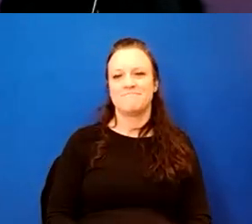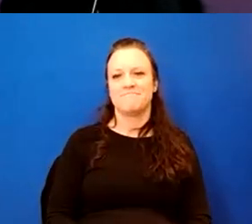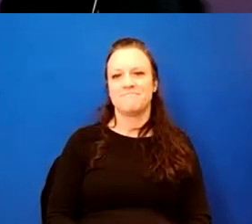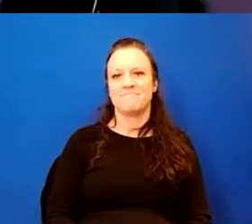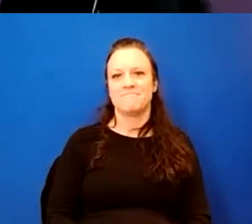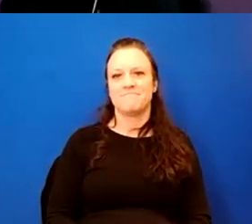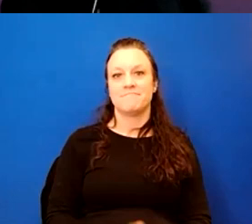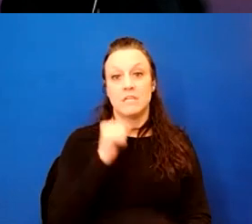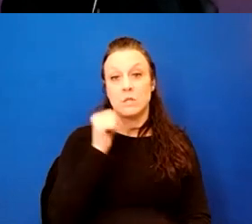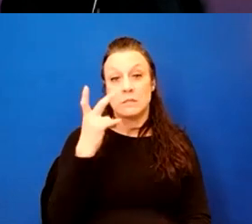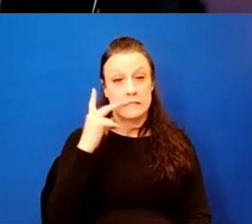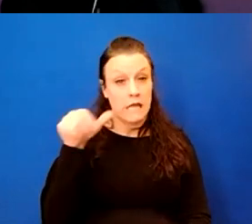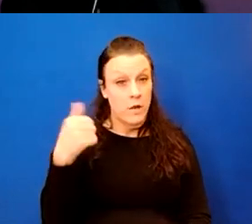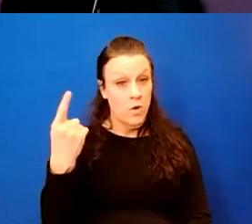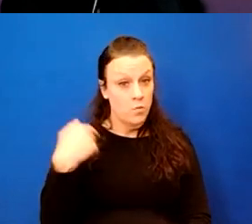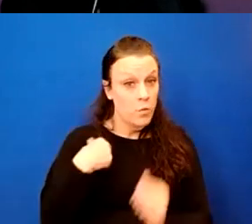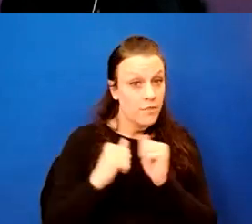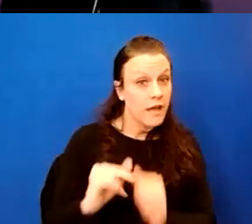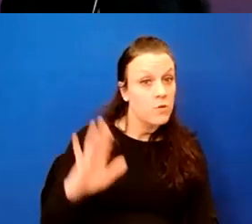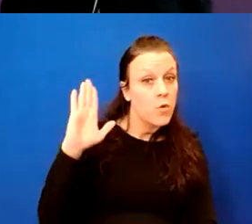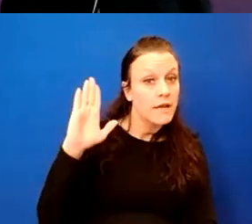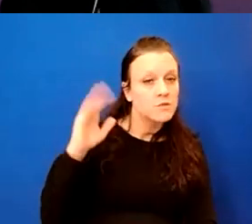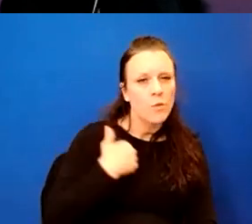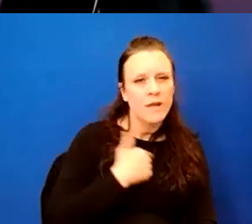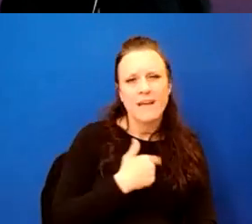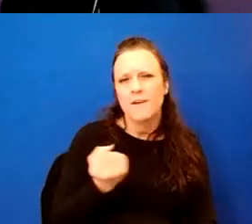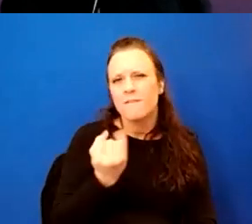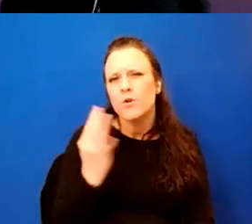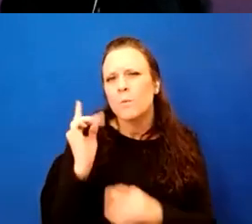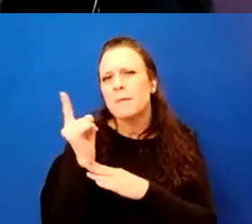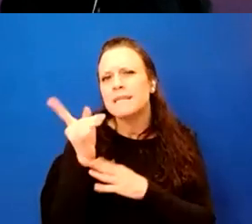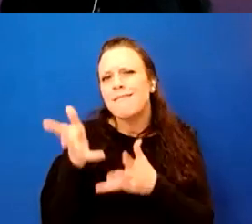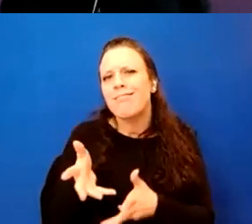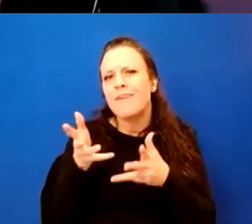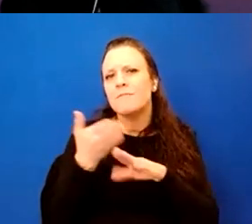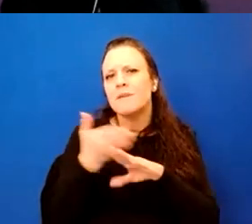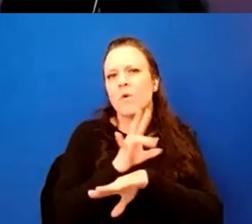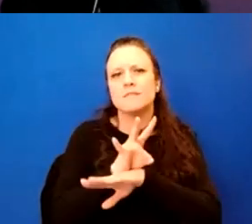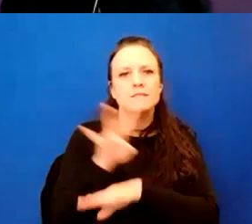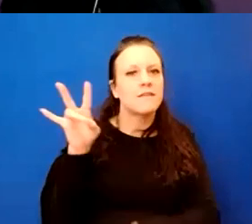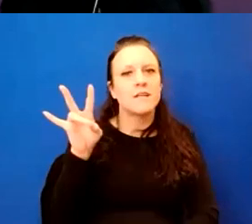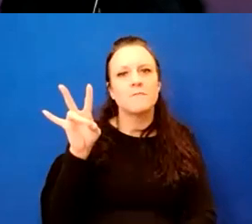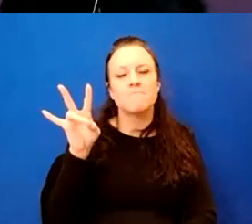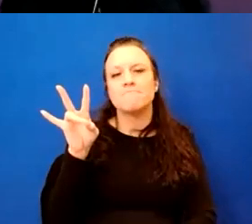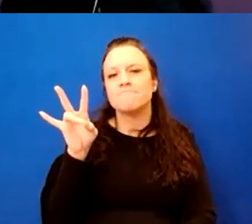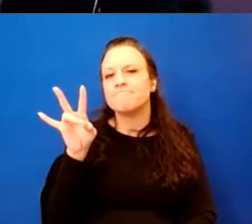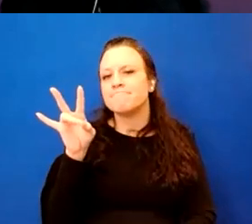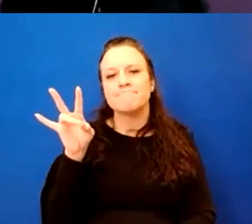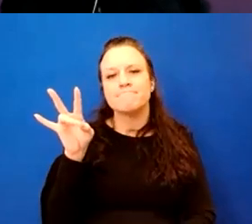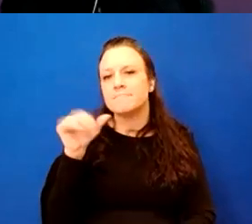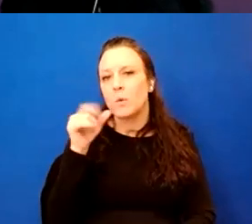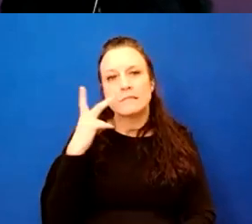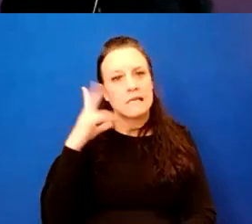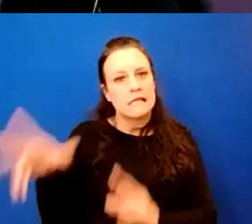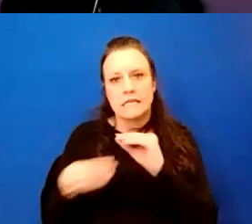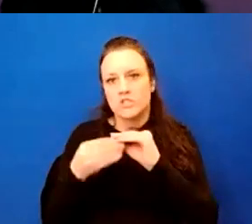I am not seeing anyone else with their hand raised. We have only a couple minutes left before seven. I'm not seeing additional